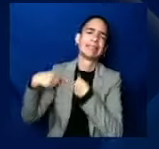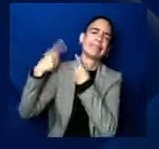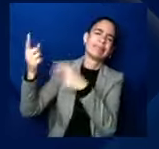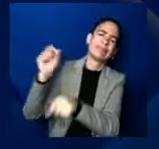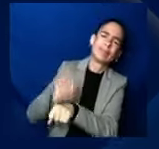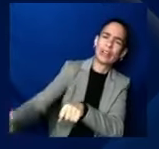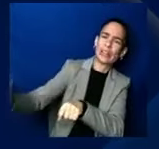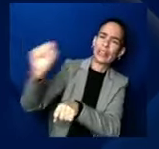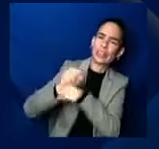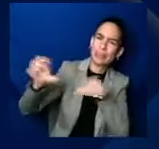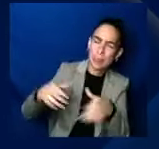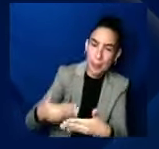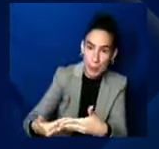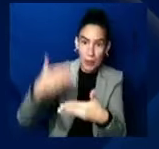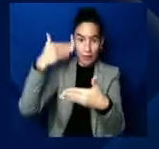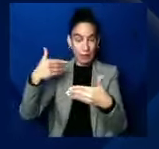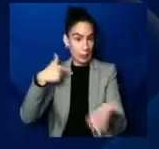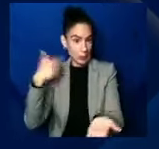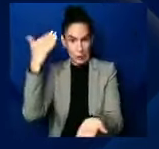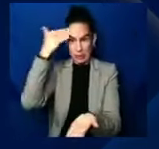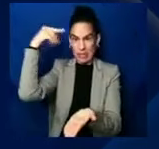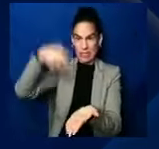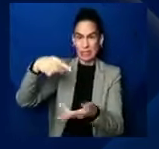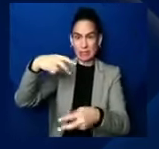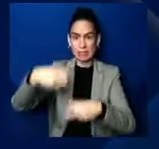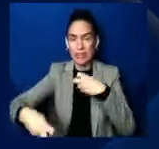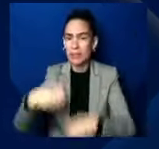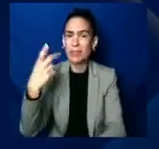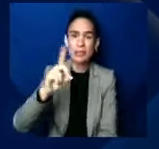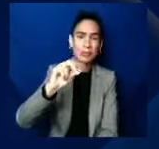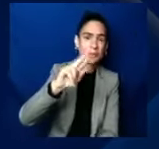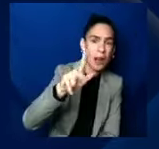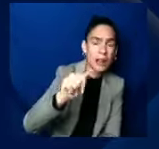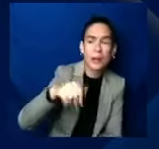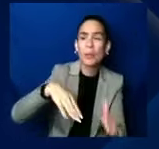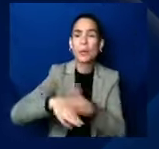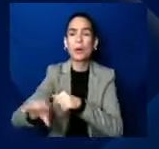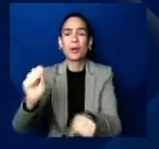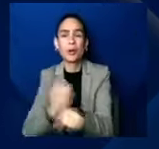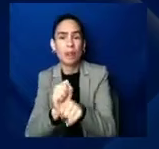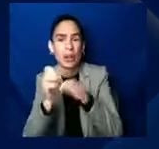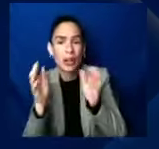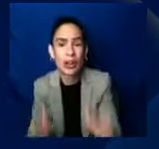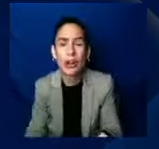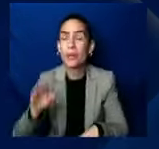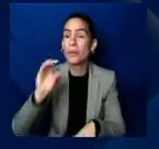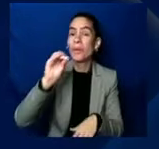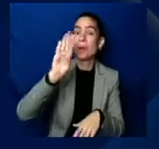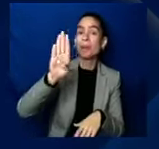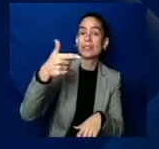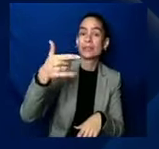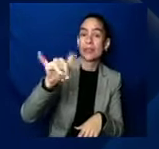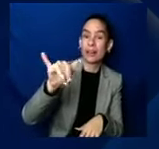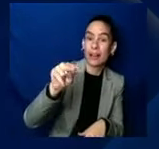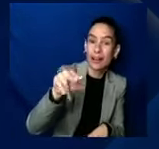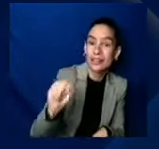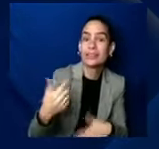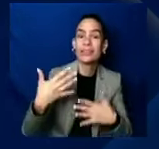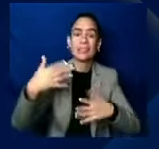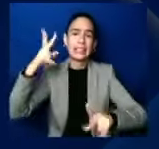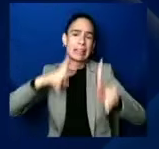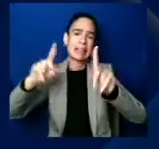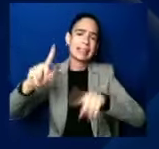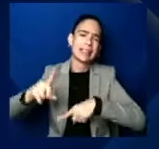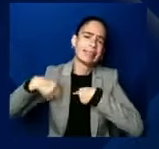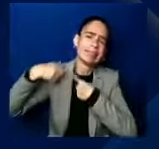line, all the birth workers, all the OBs, all the policy workers that have been working and screaming from the mountaintops that we have a problem in the United